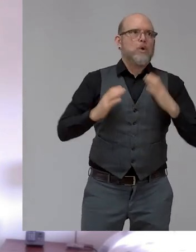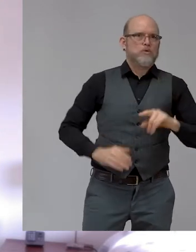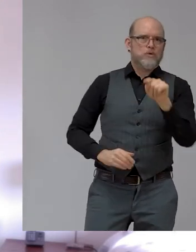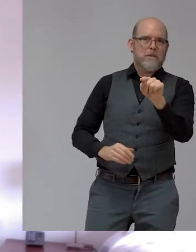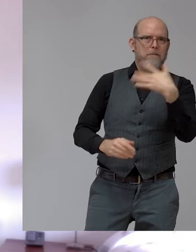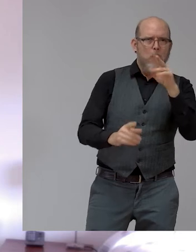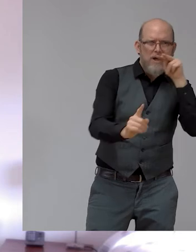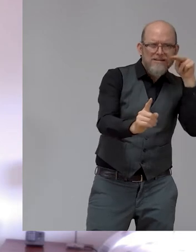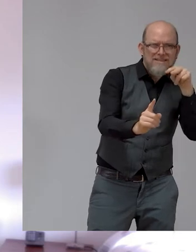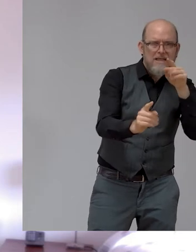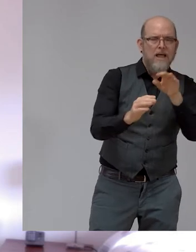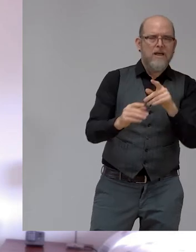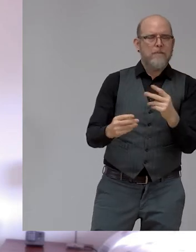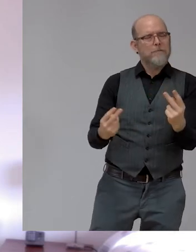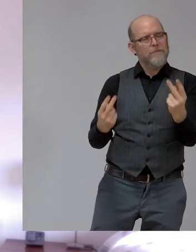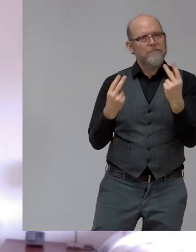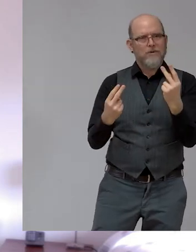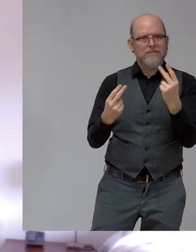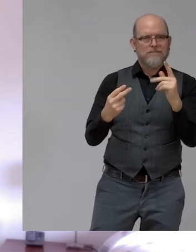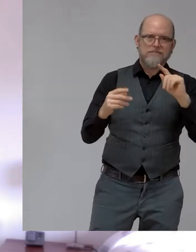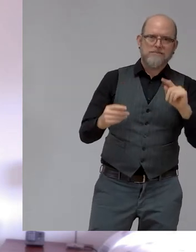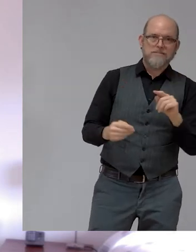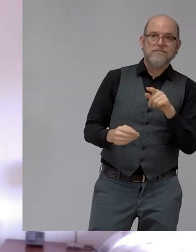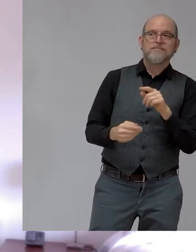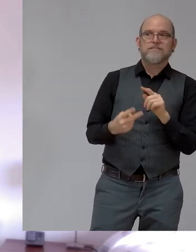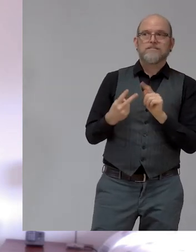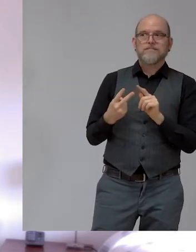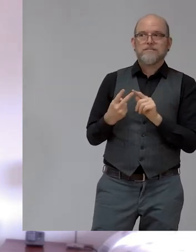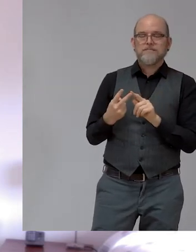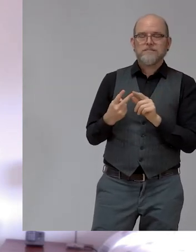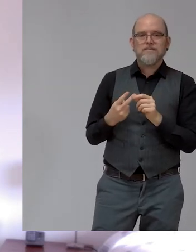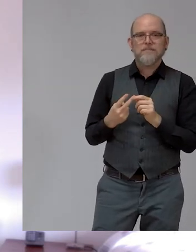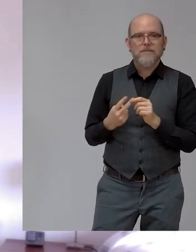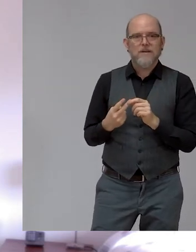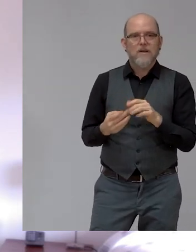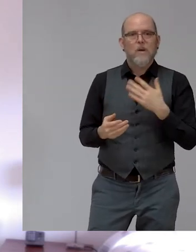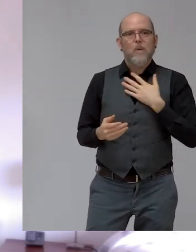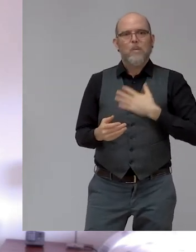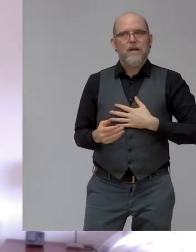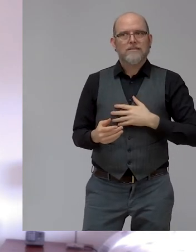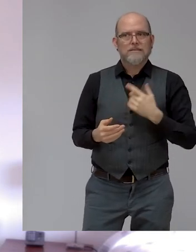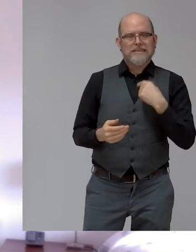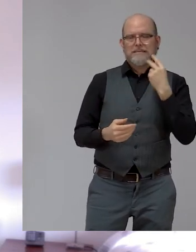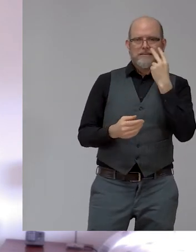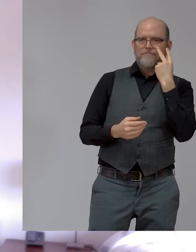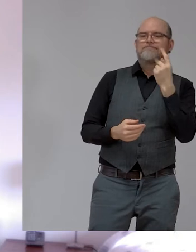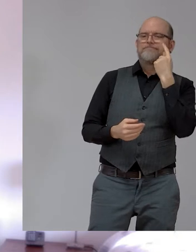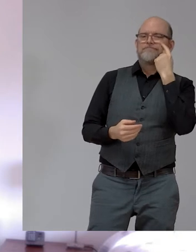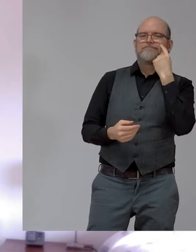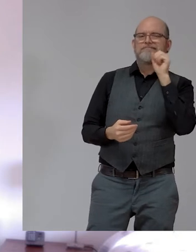And the other thing which, you know, which has become evident to me, Susan, is, look, I've been,